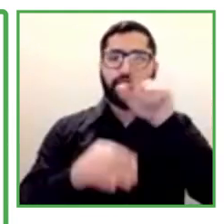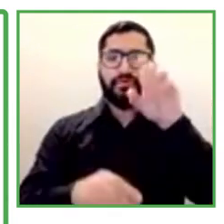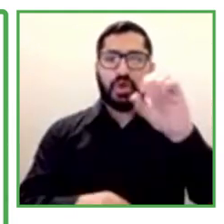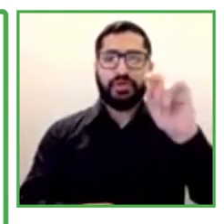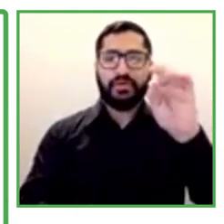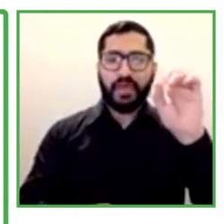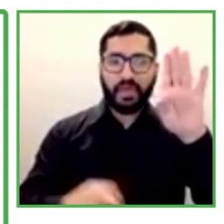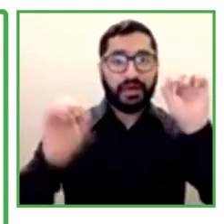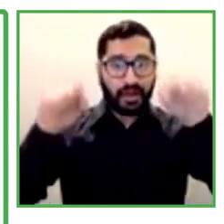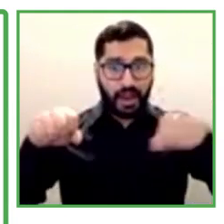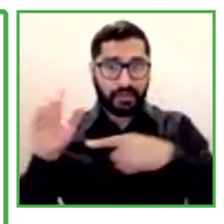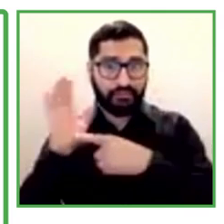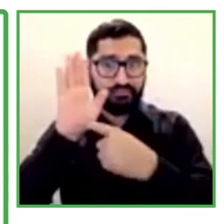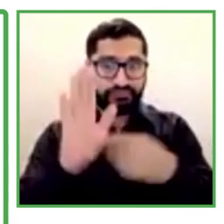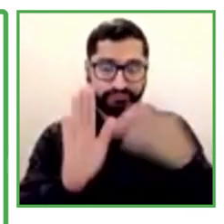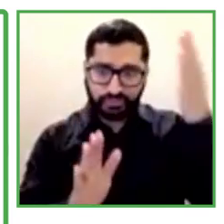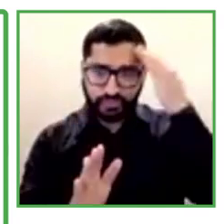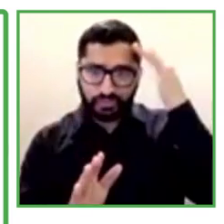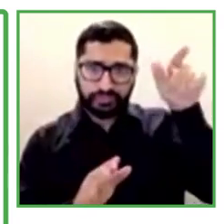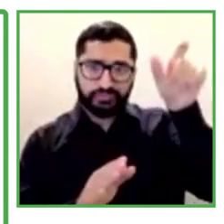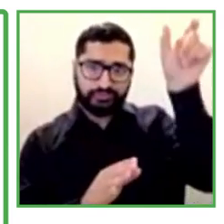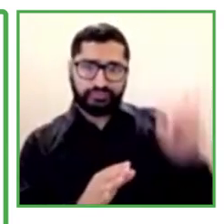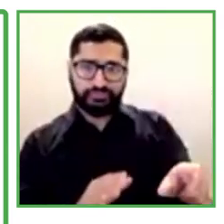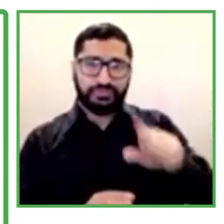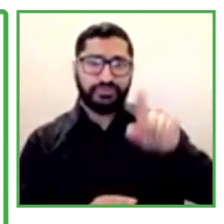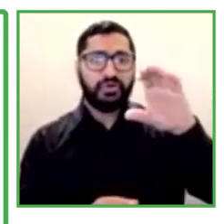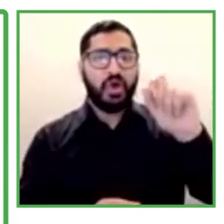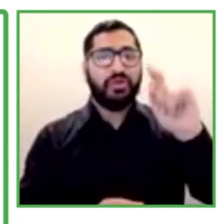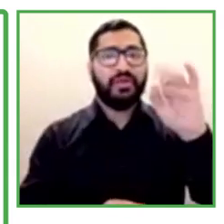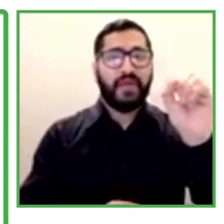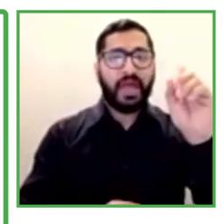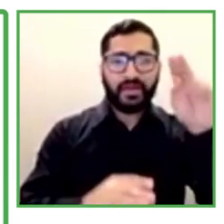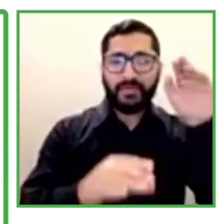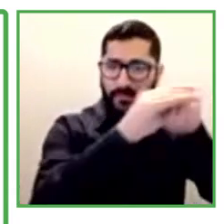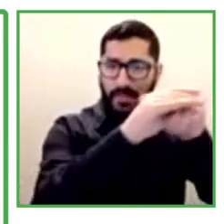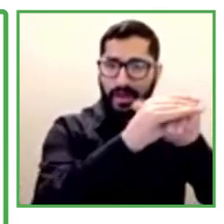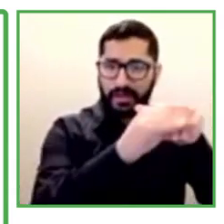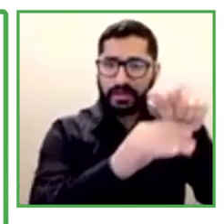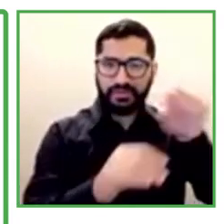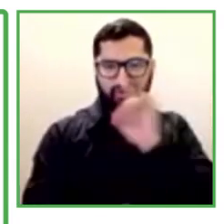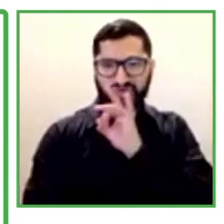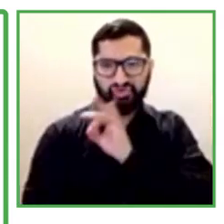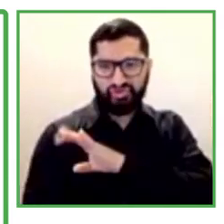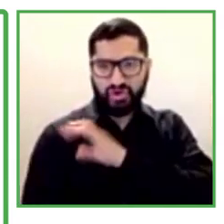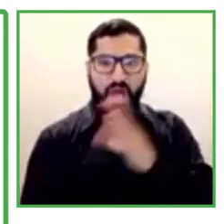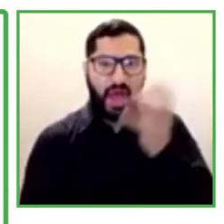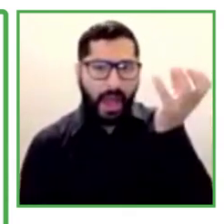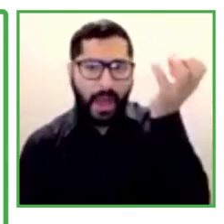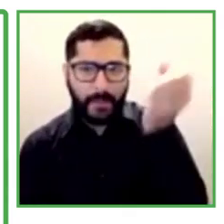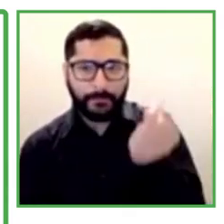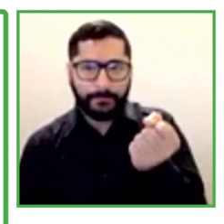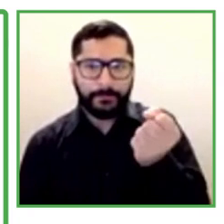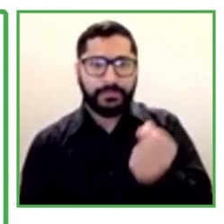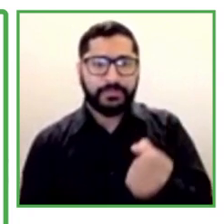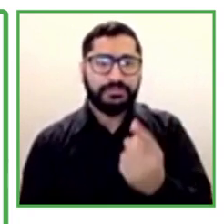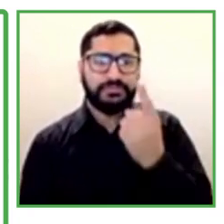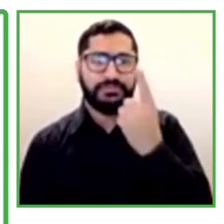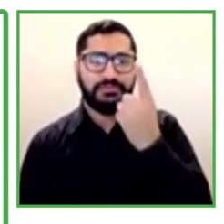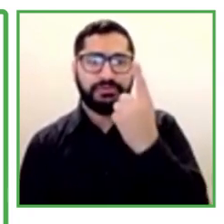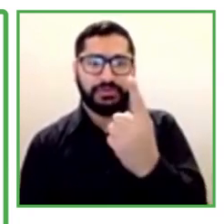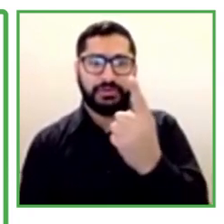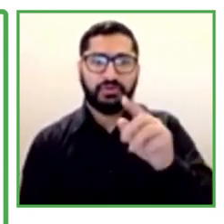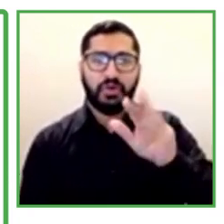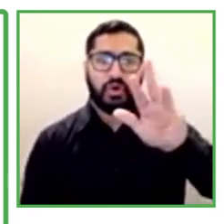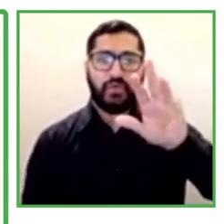As you know, Scotiabank Chile is a Canadian bank that has more than 190 years of history and it's in our country from 1990.